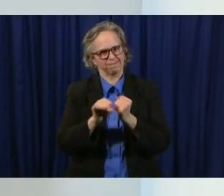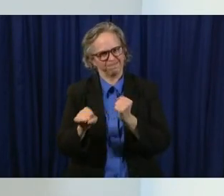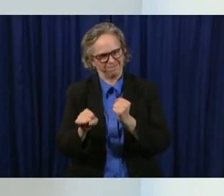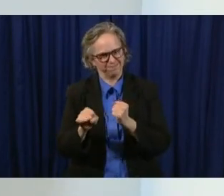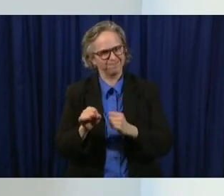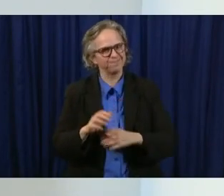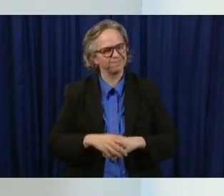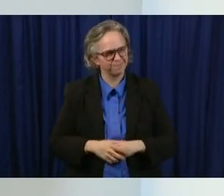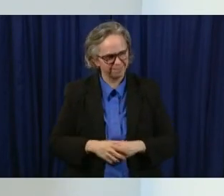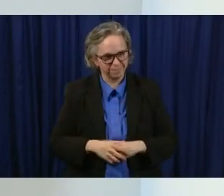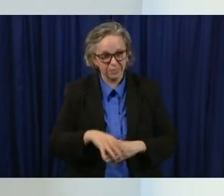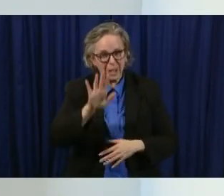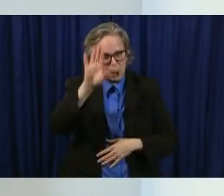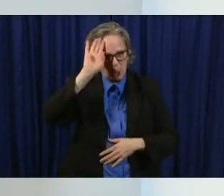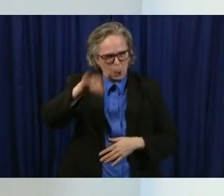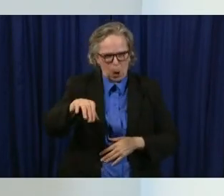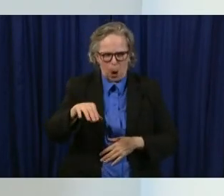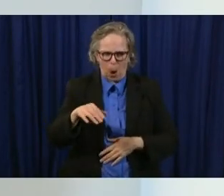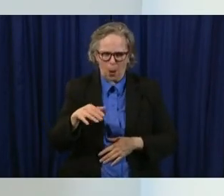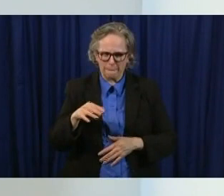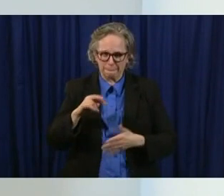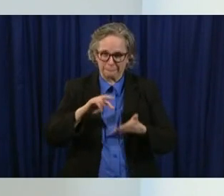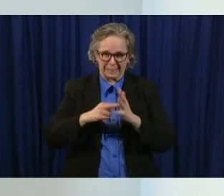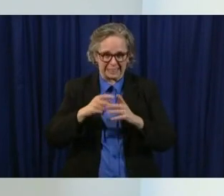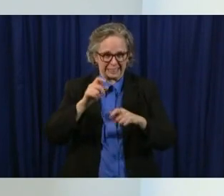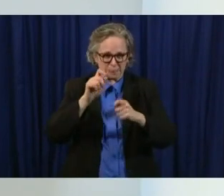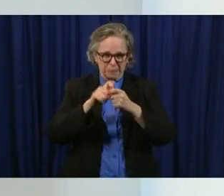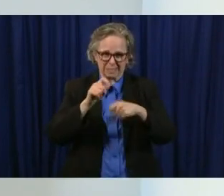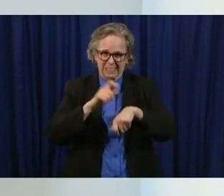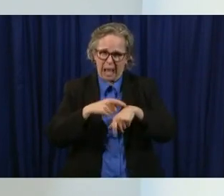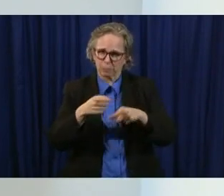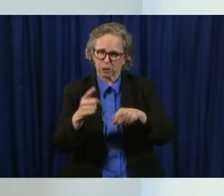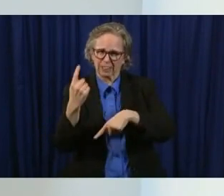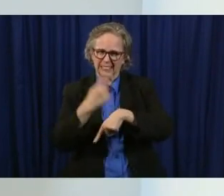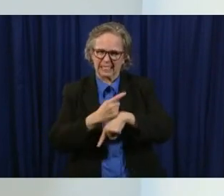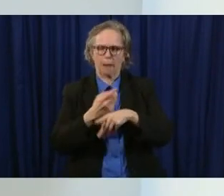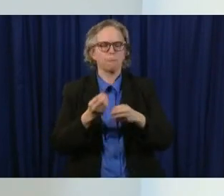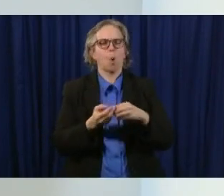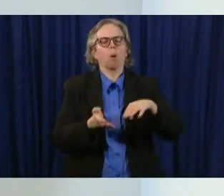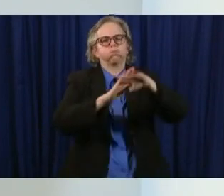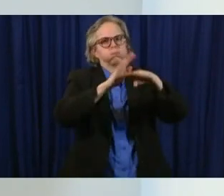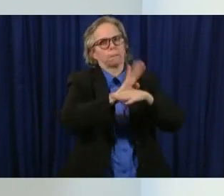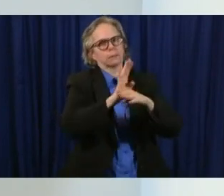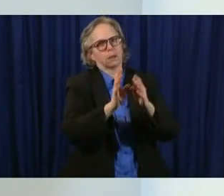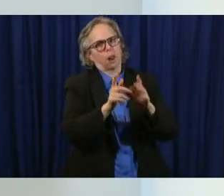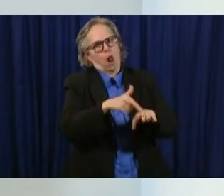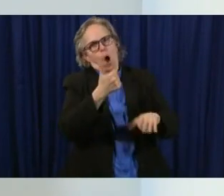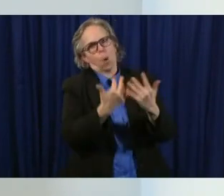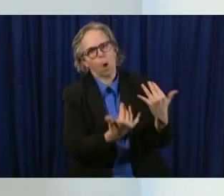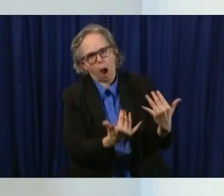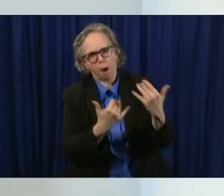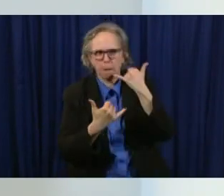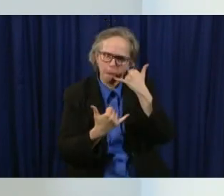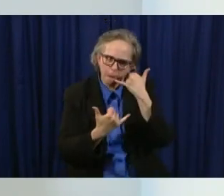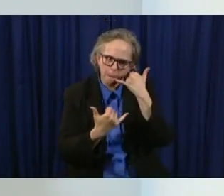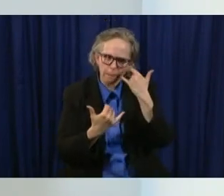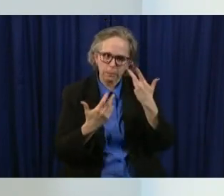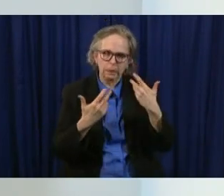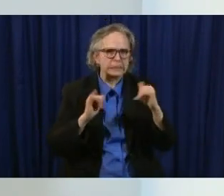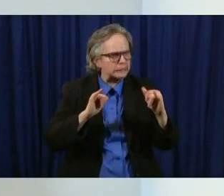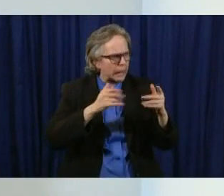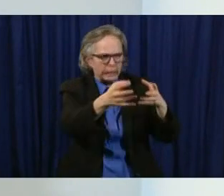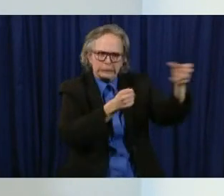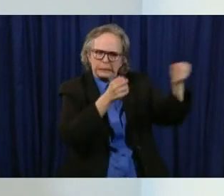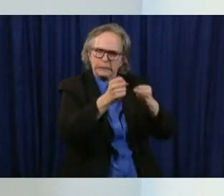during certain times of day especially uh that's busier than others uh they've continued to build capacity uh individuals